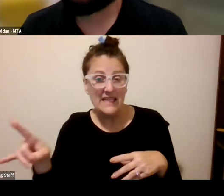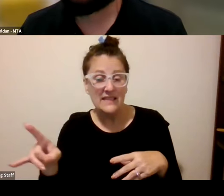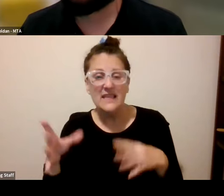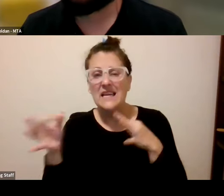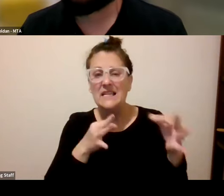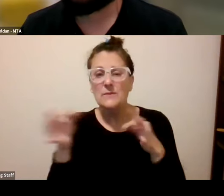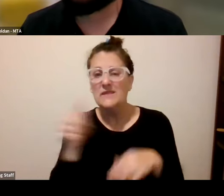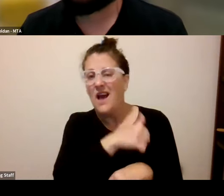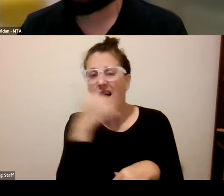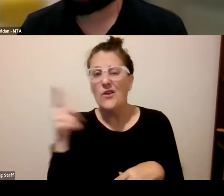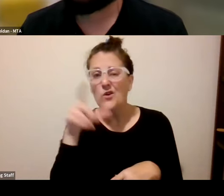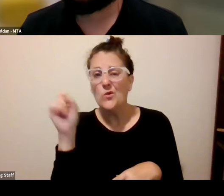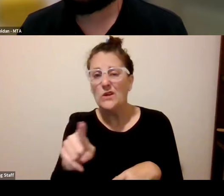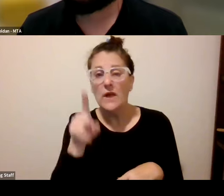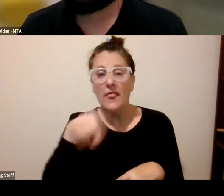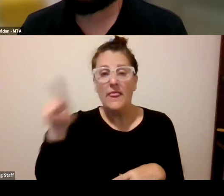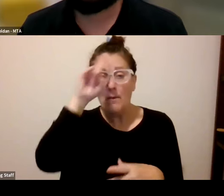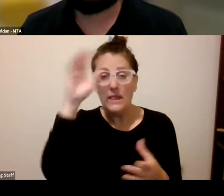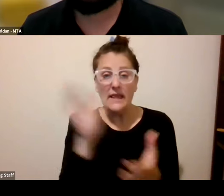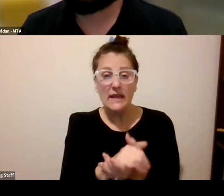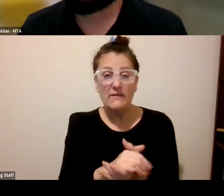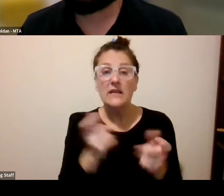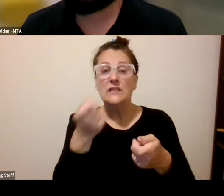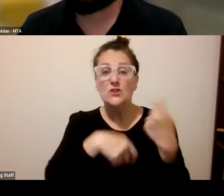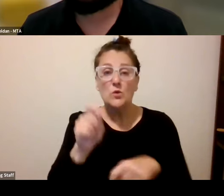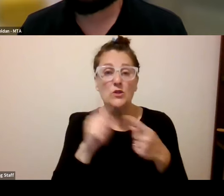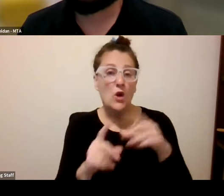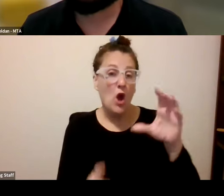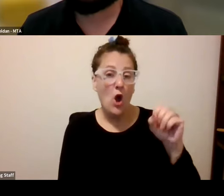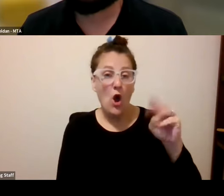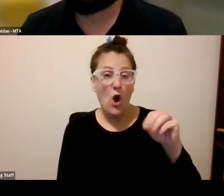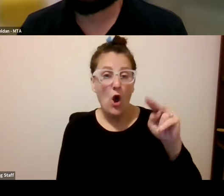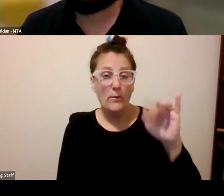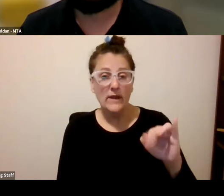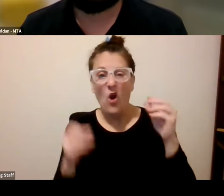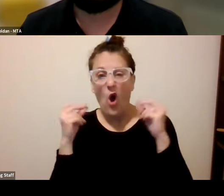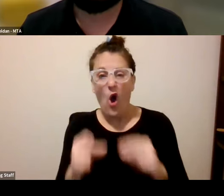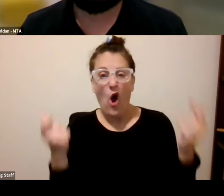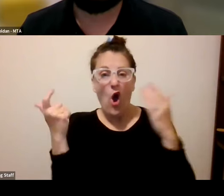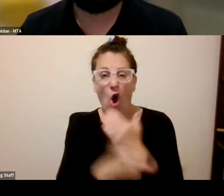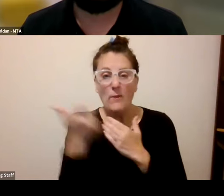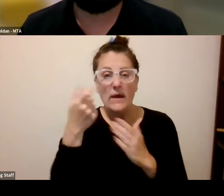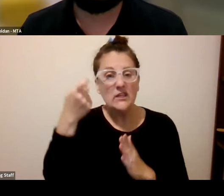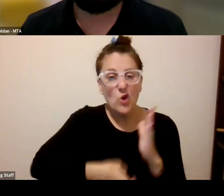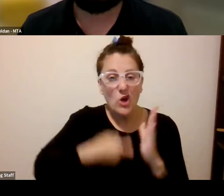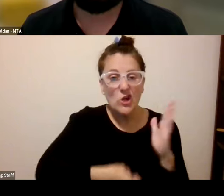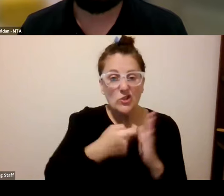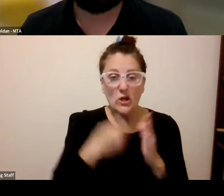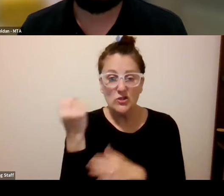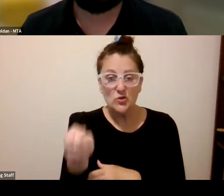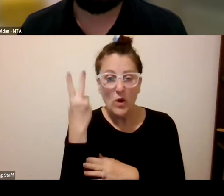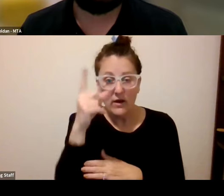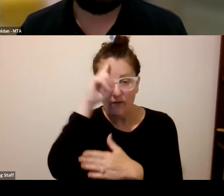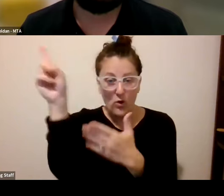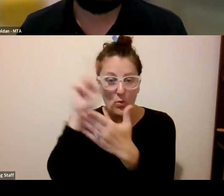question um they believe that if you switch to omni you'll automatically get charged for 12 rides every week